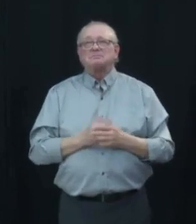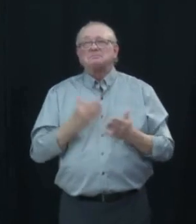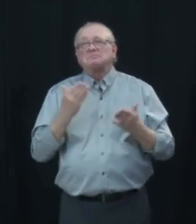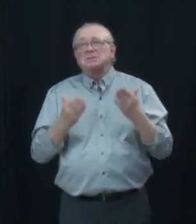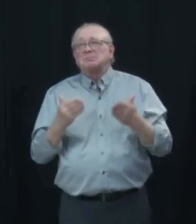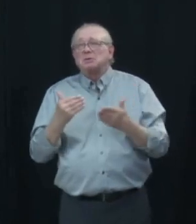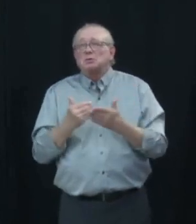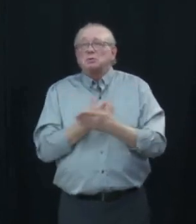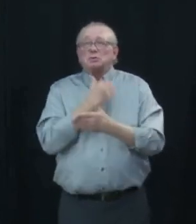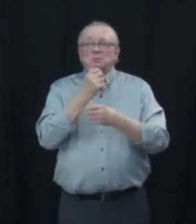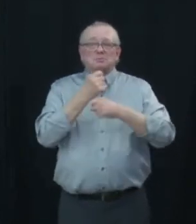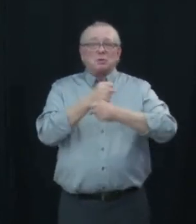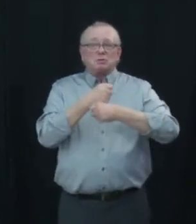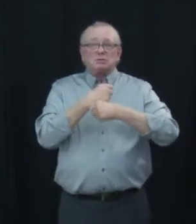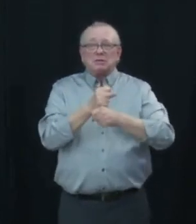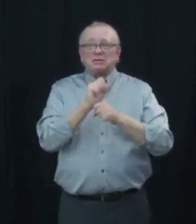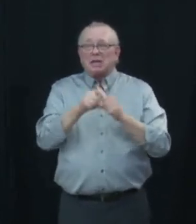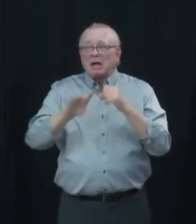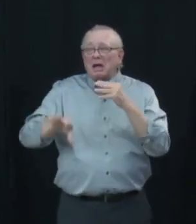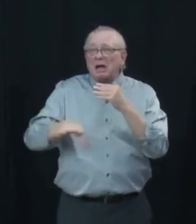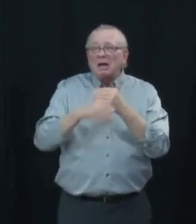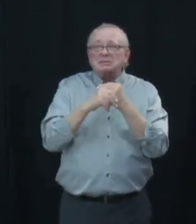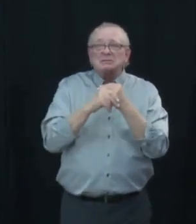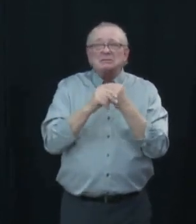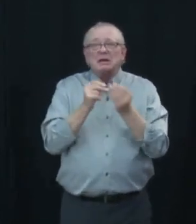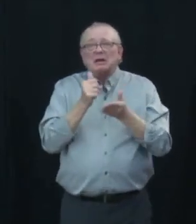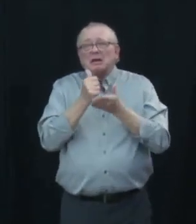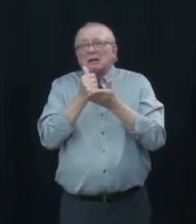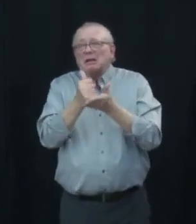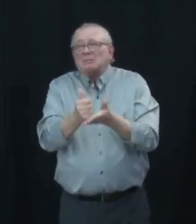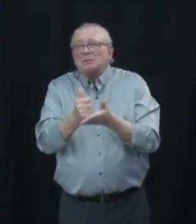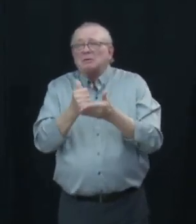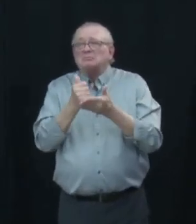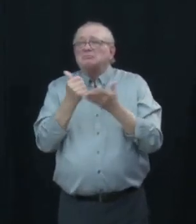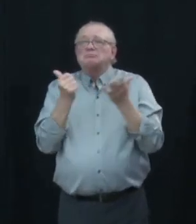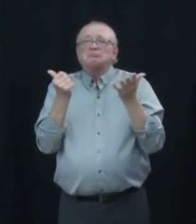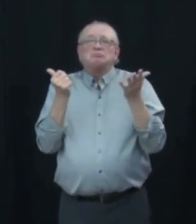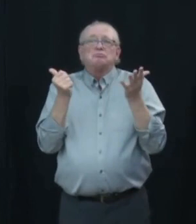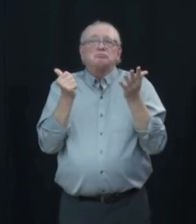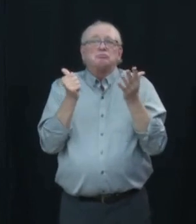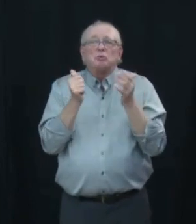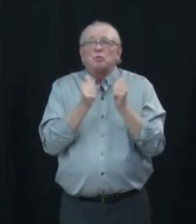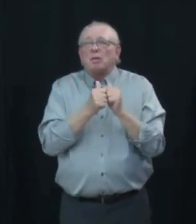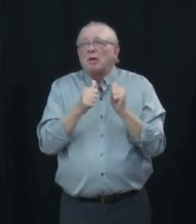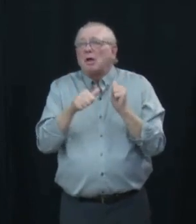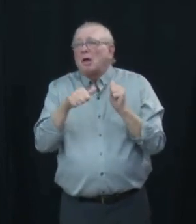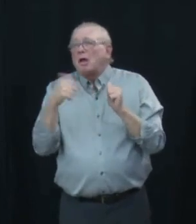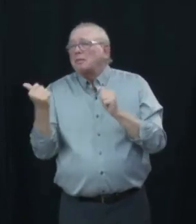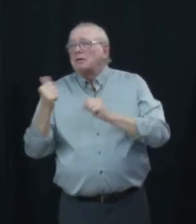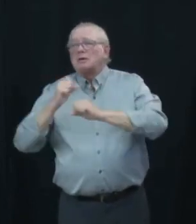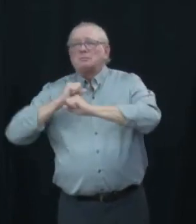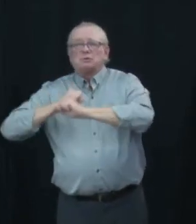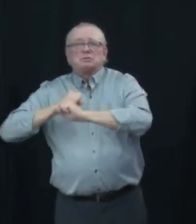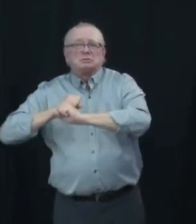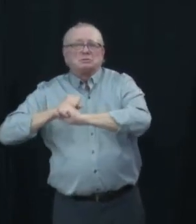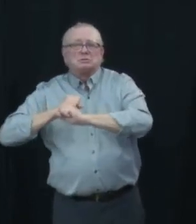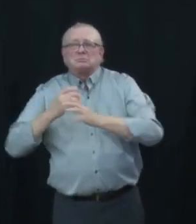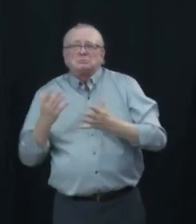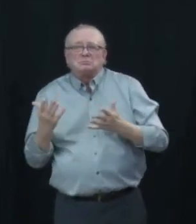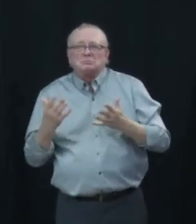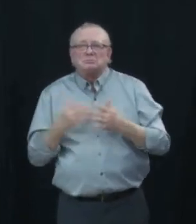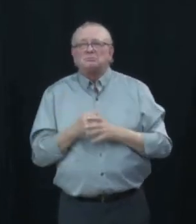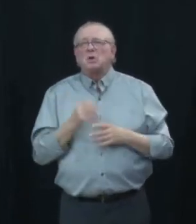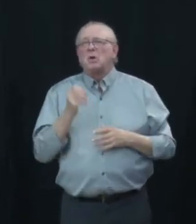that might be able to help us with additional protection and whether there's new